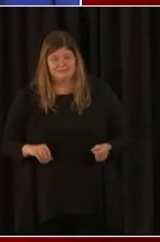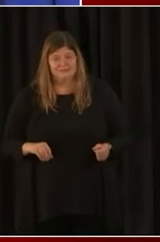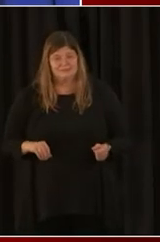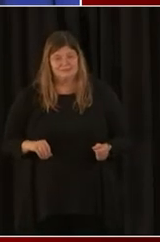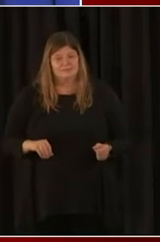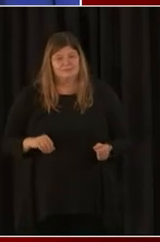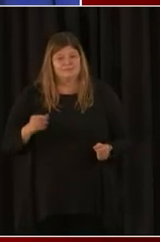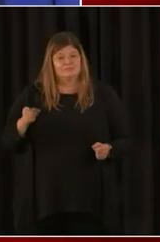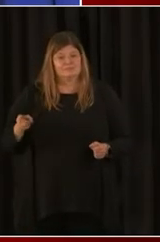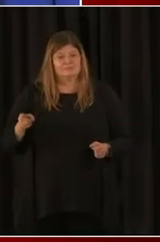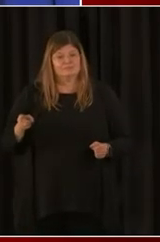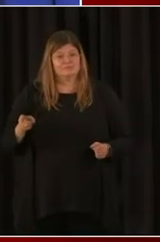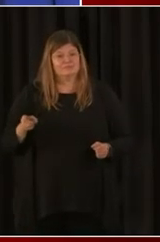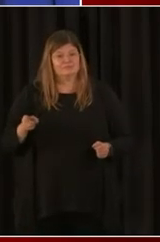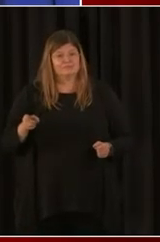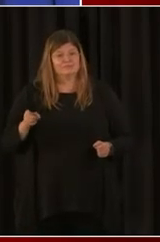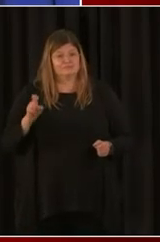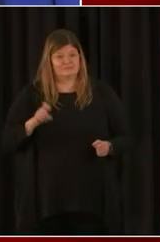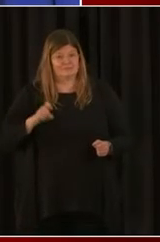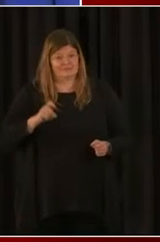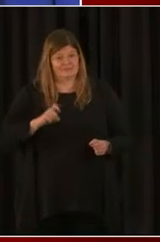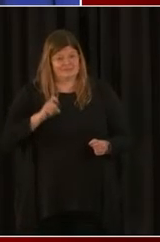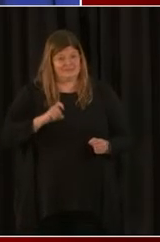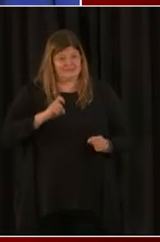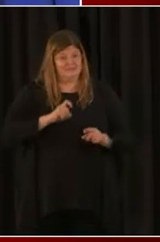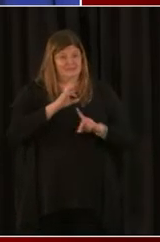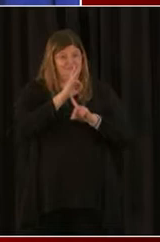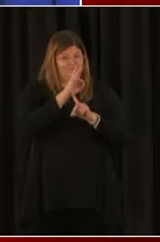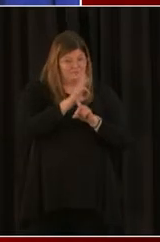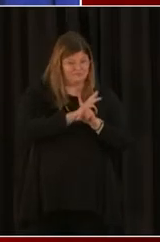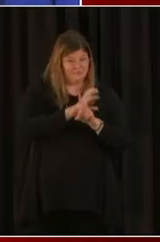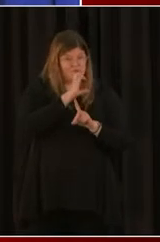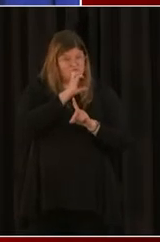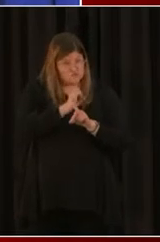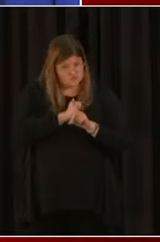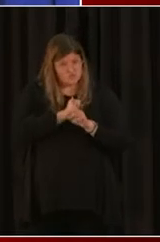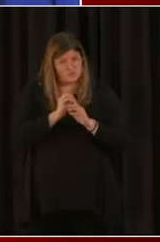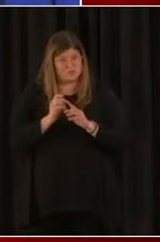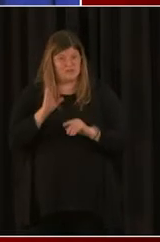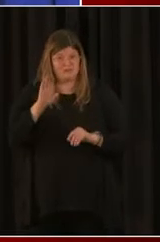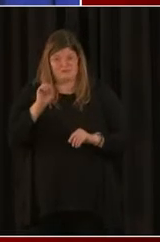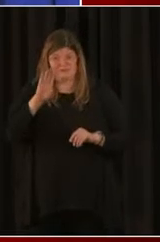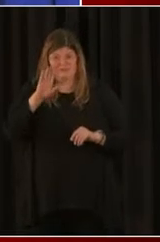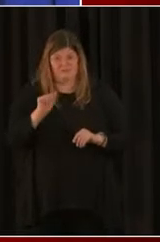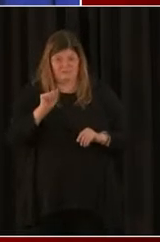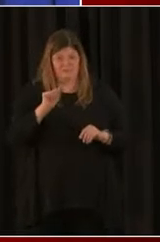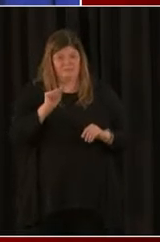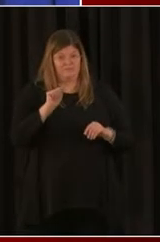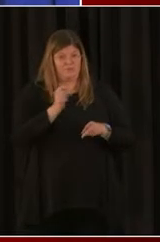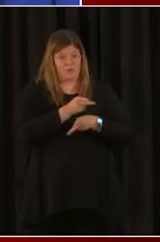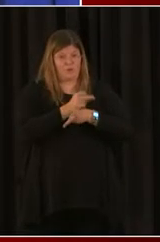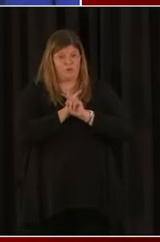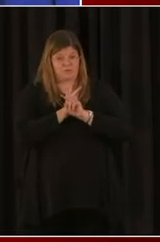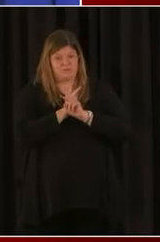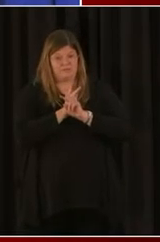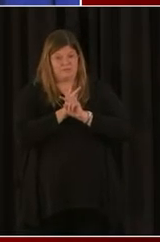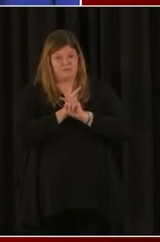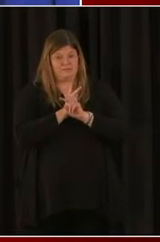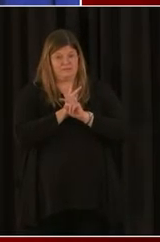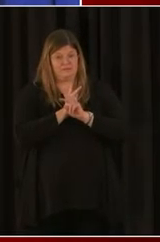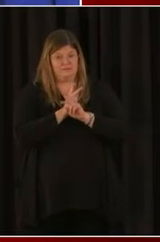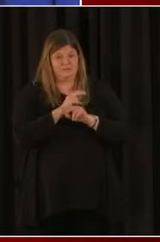of old SBA loans being paid. Is that true, that this will also be available in round two?